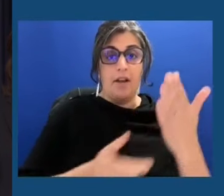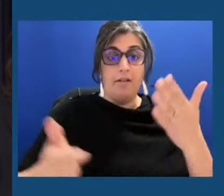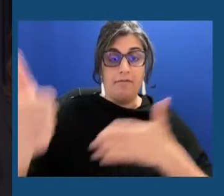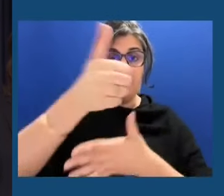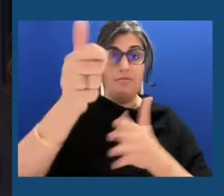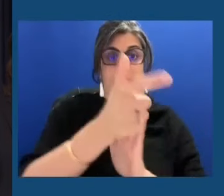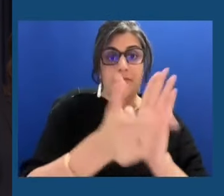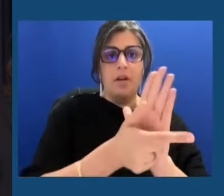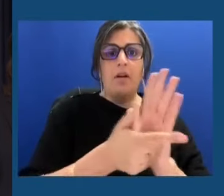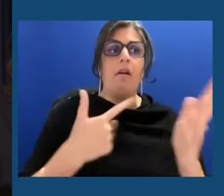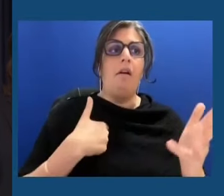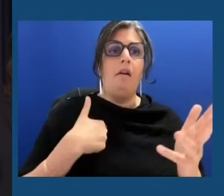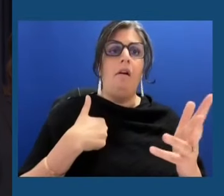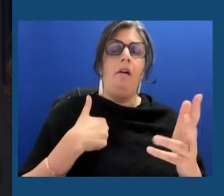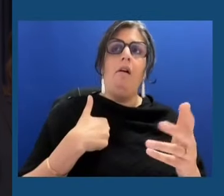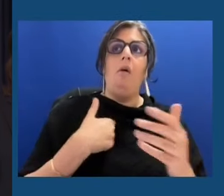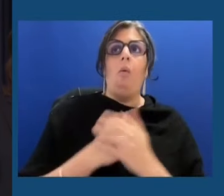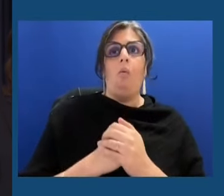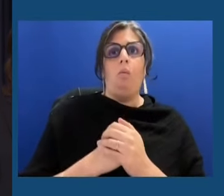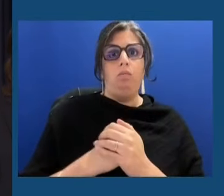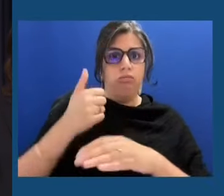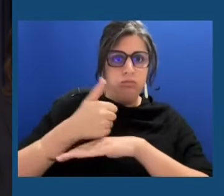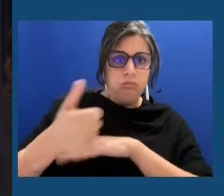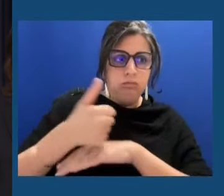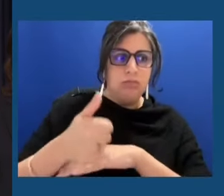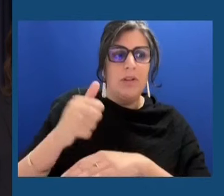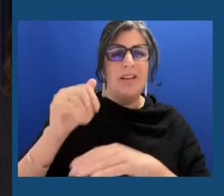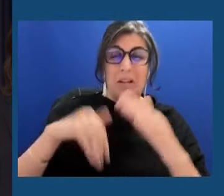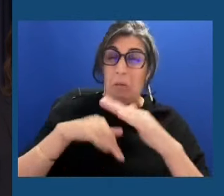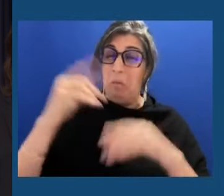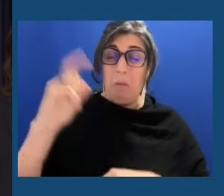100 legal actions against the previous Trump administration,